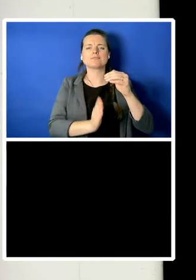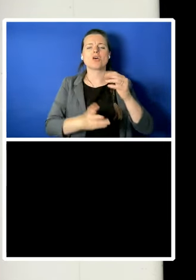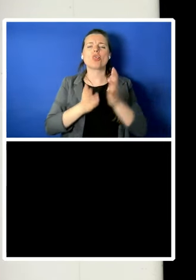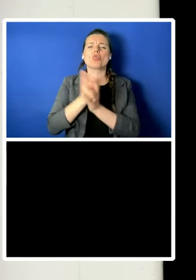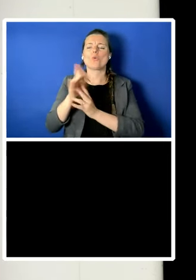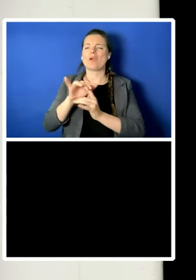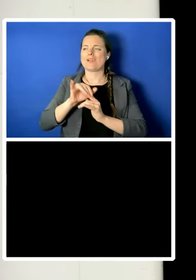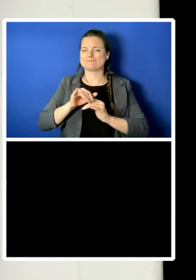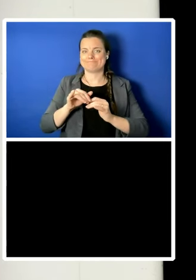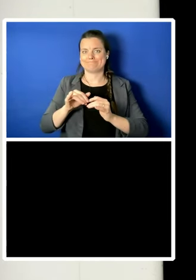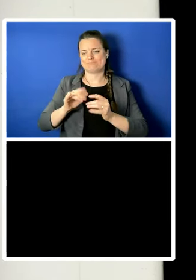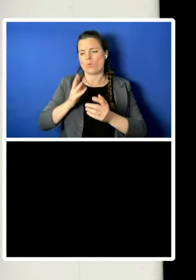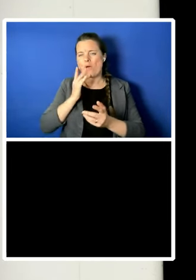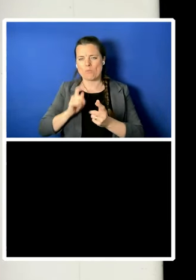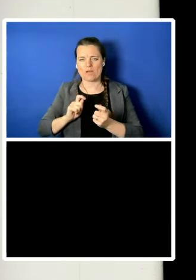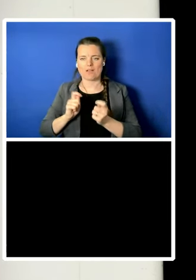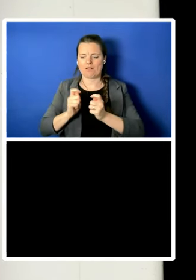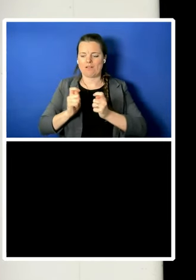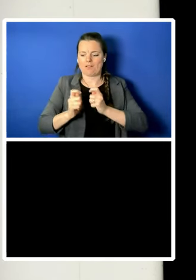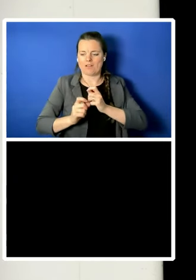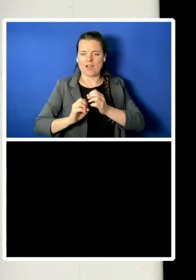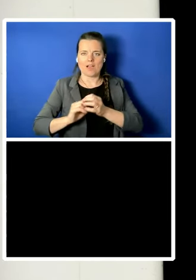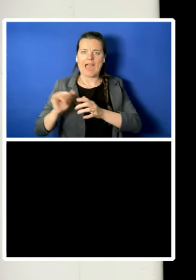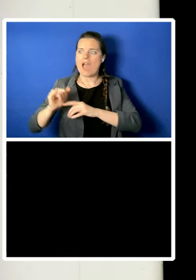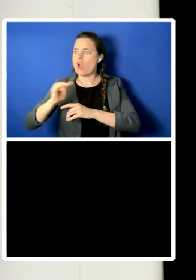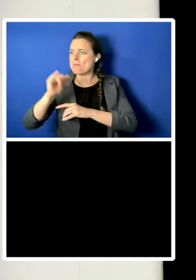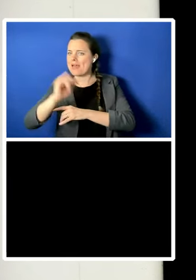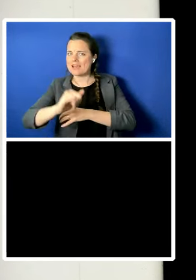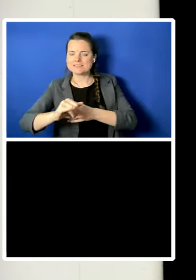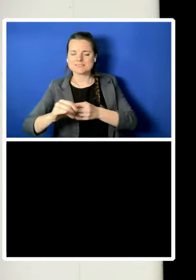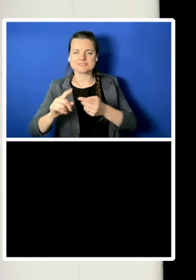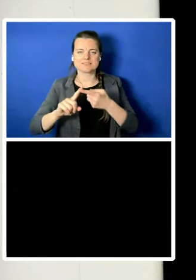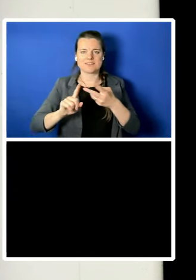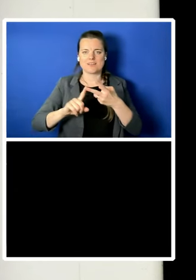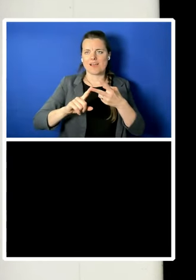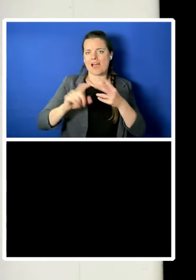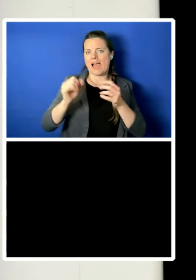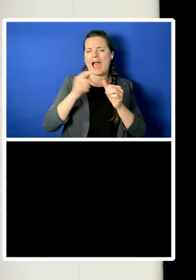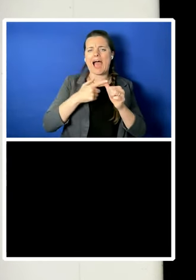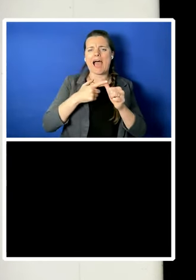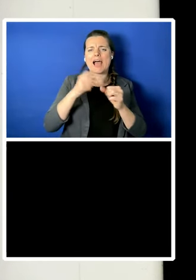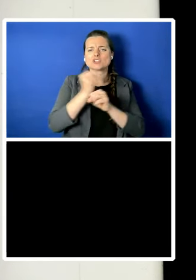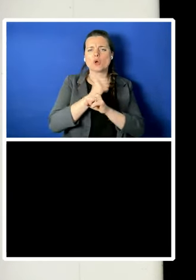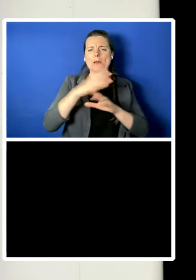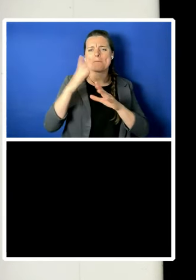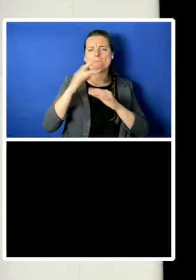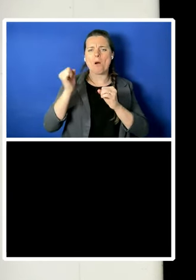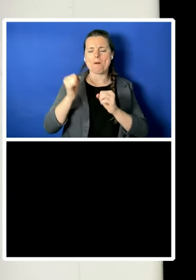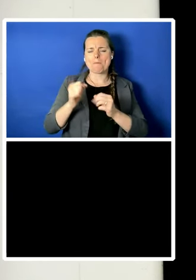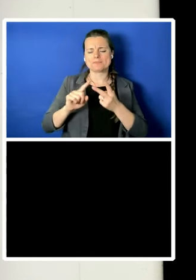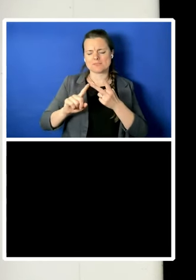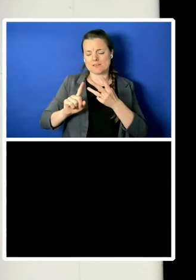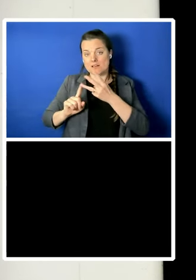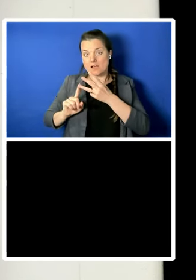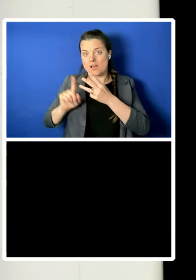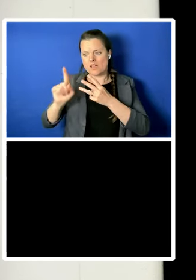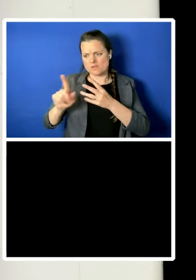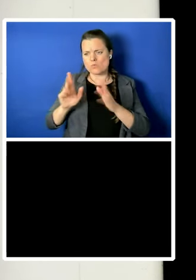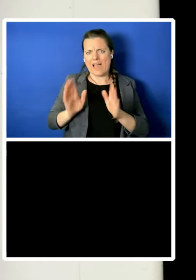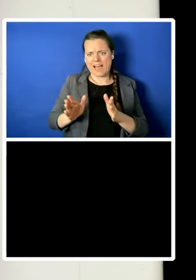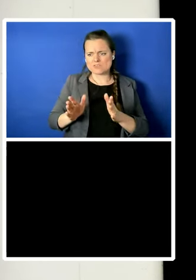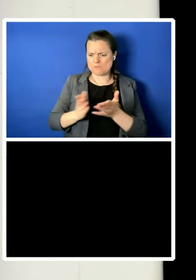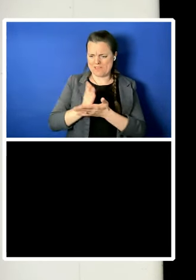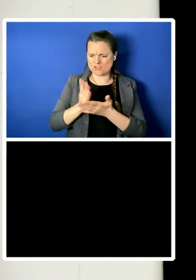aspirations for a modicum of global governance. It should be even more obvious